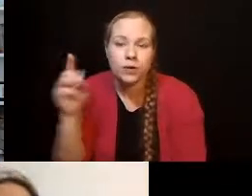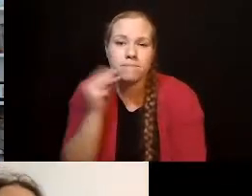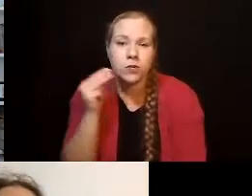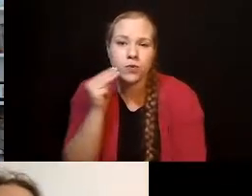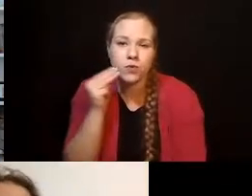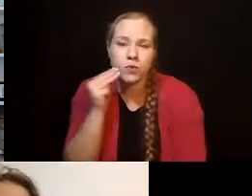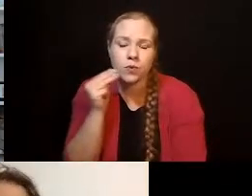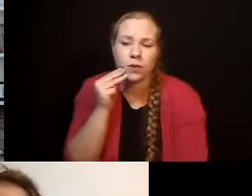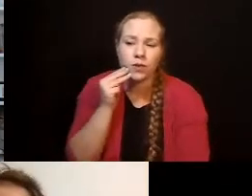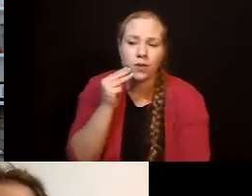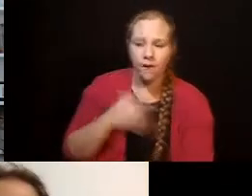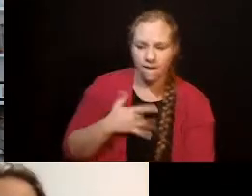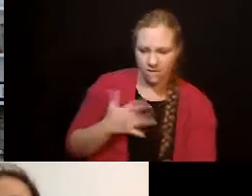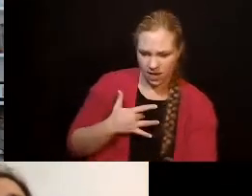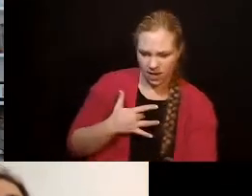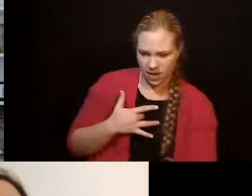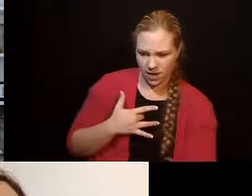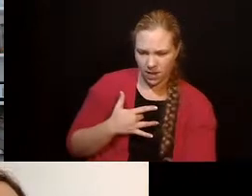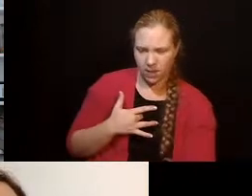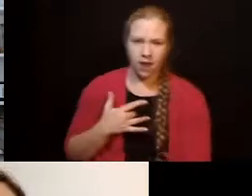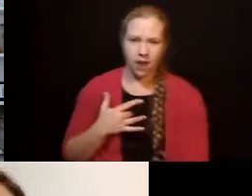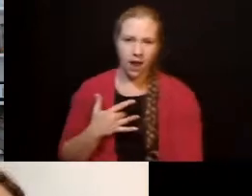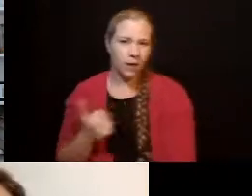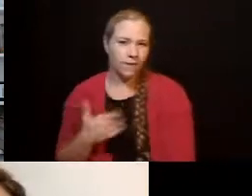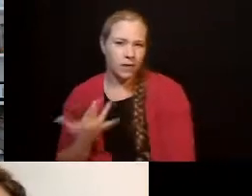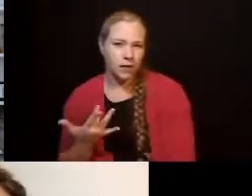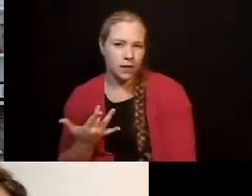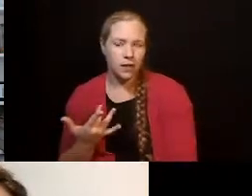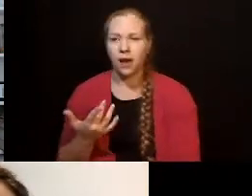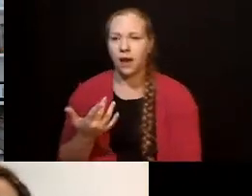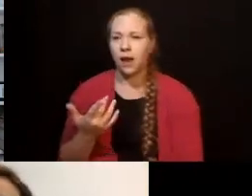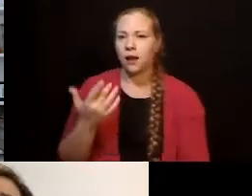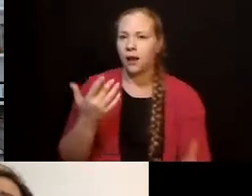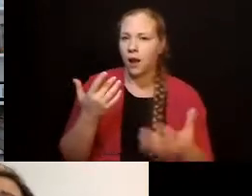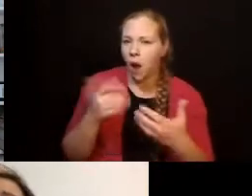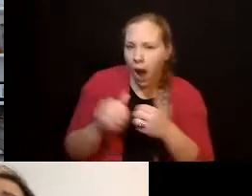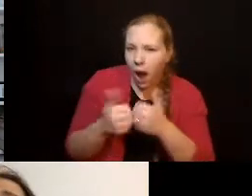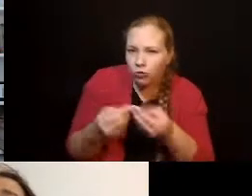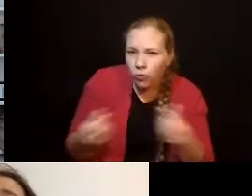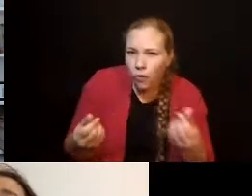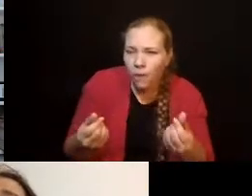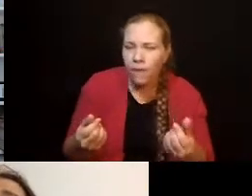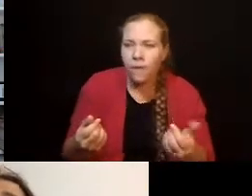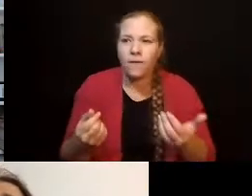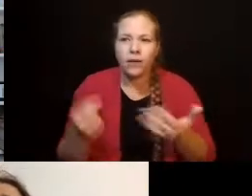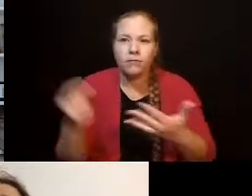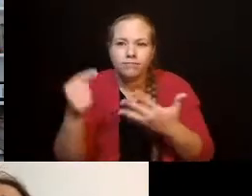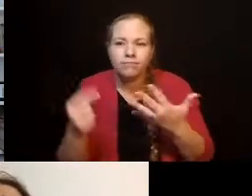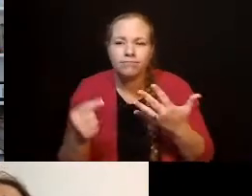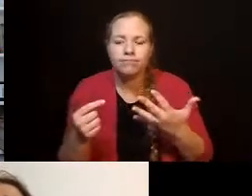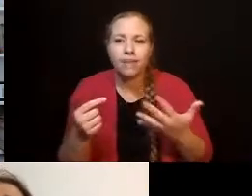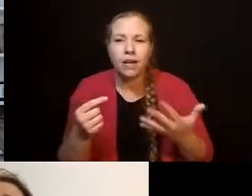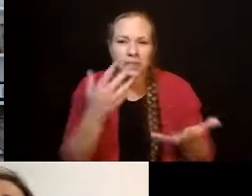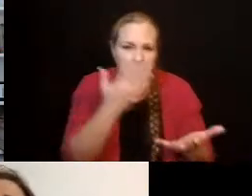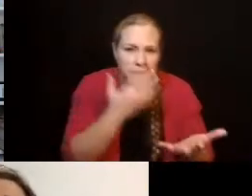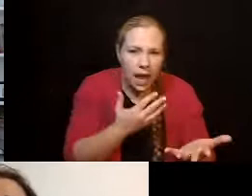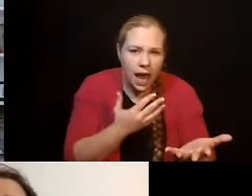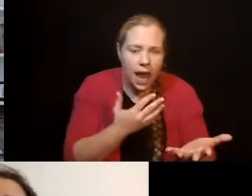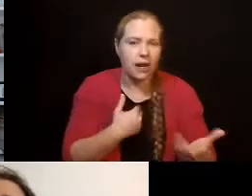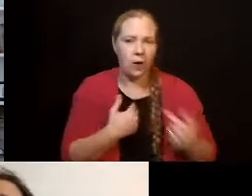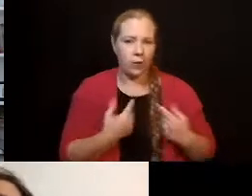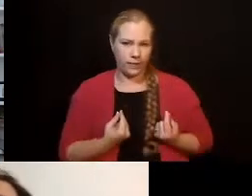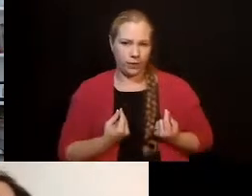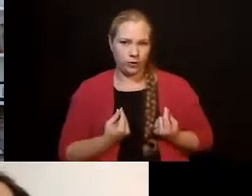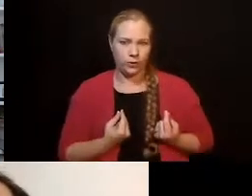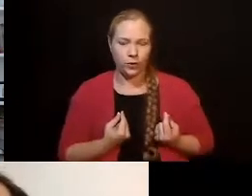how to handle those things. They're working on gratitude. And they're working on disappointment, right? They've worked on things like